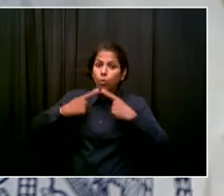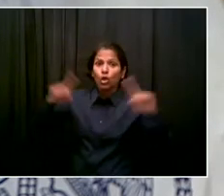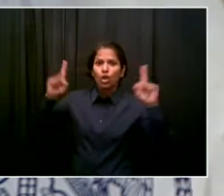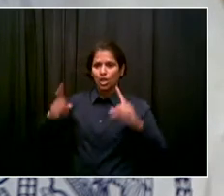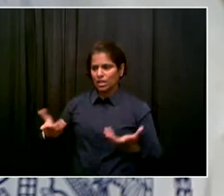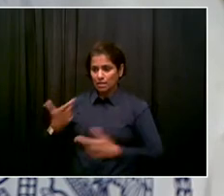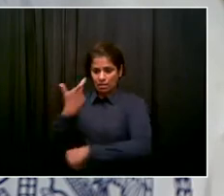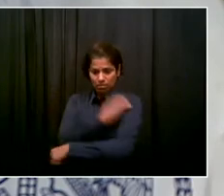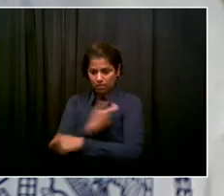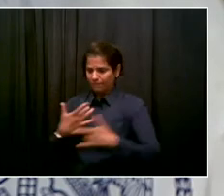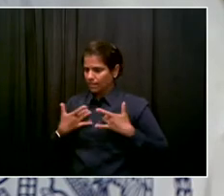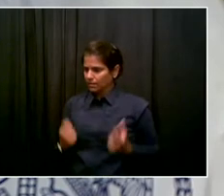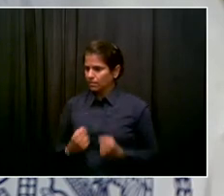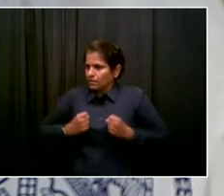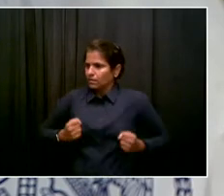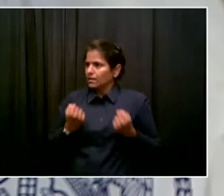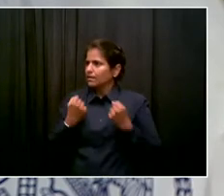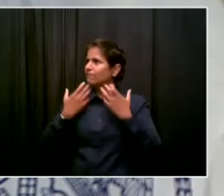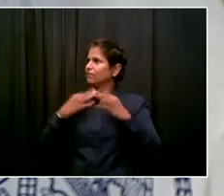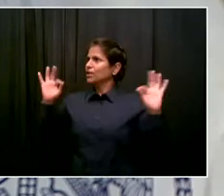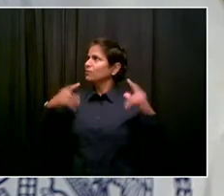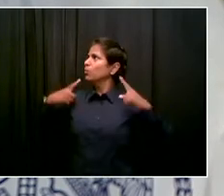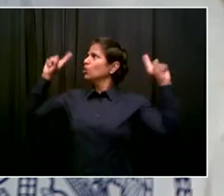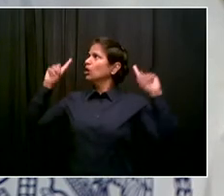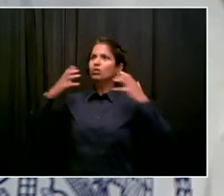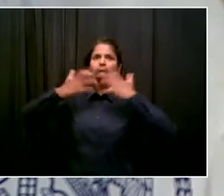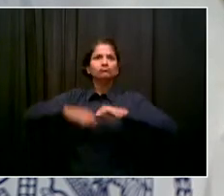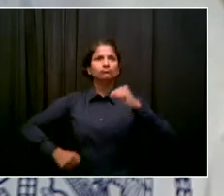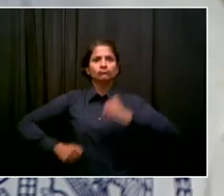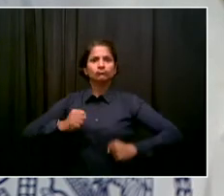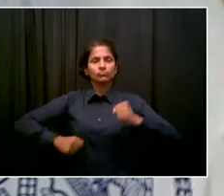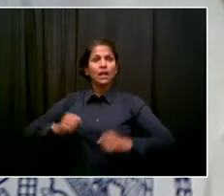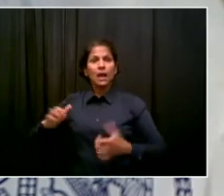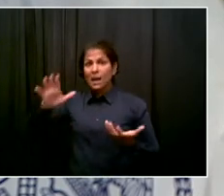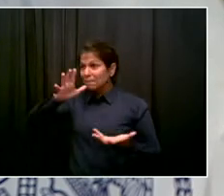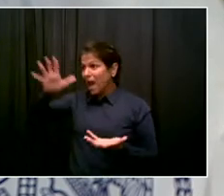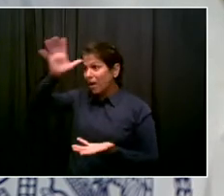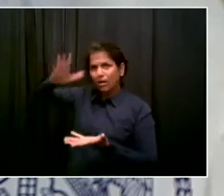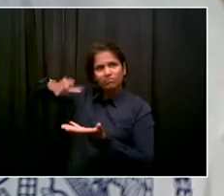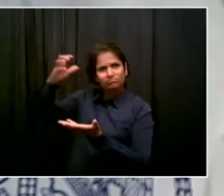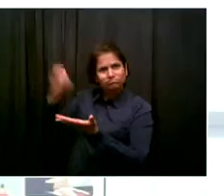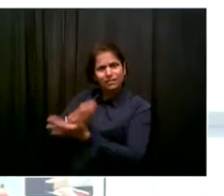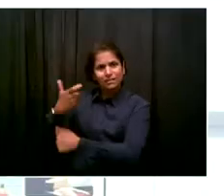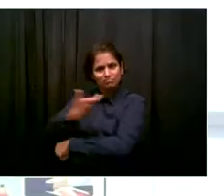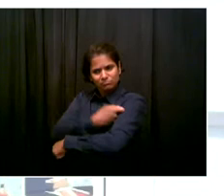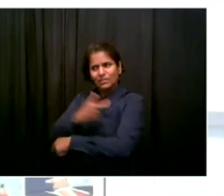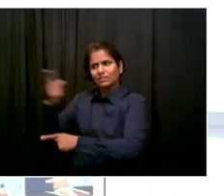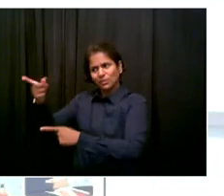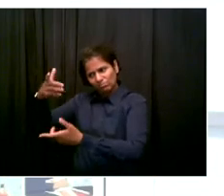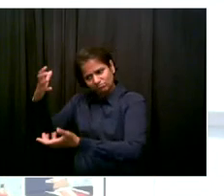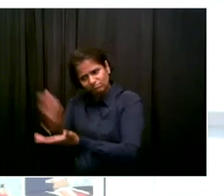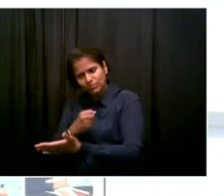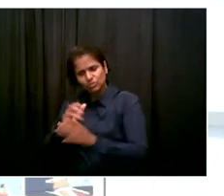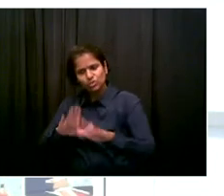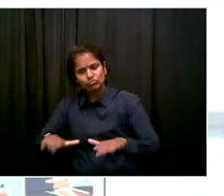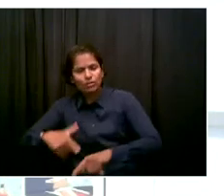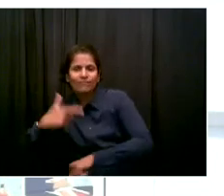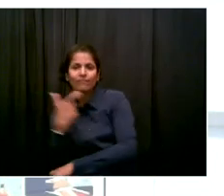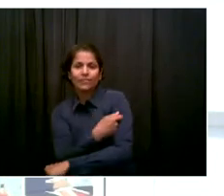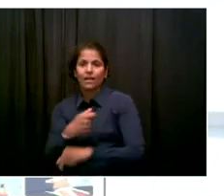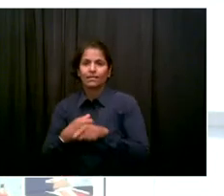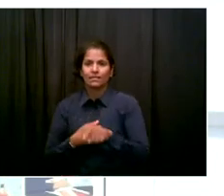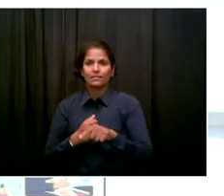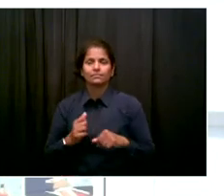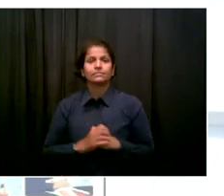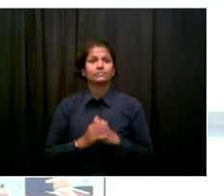our children with the vaccine. Dr. Choksi, your appeal. Thanks, Mr. Mayor. Well, I'll share what I've